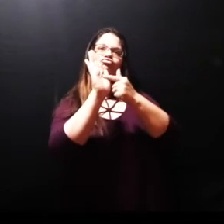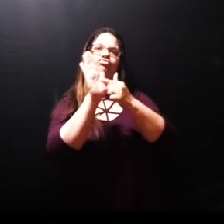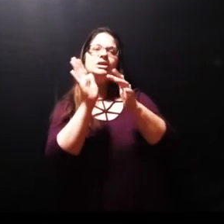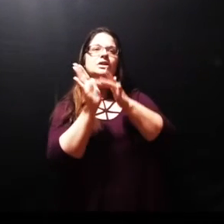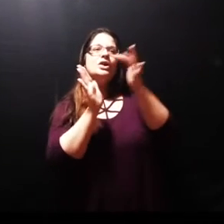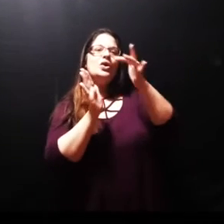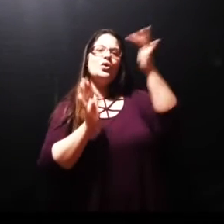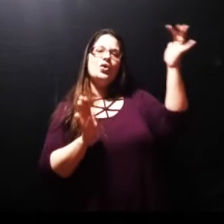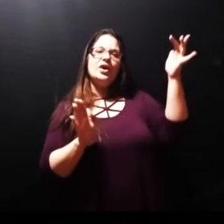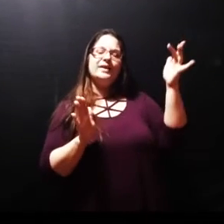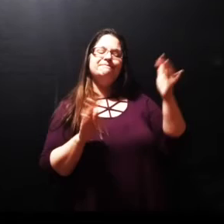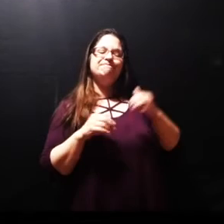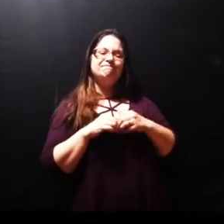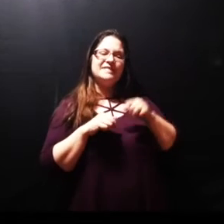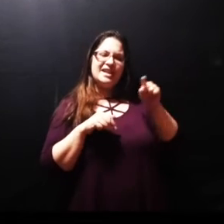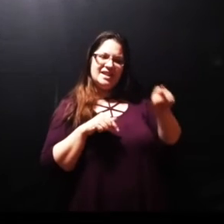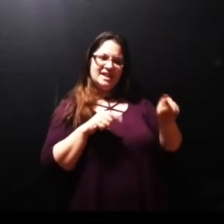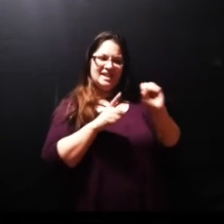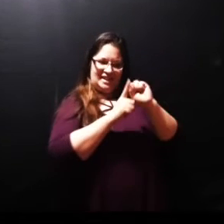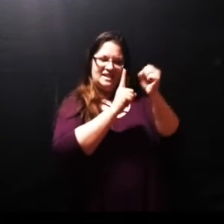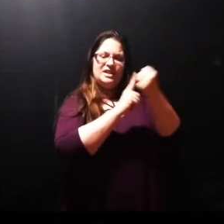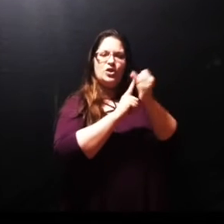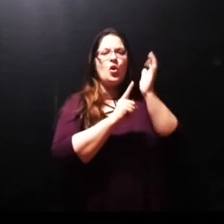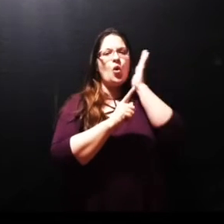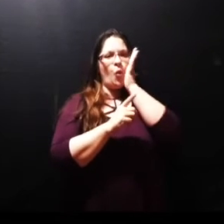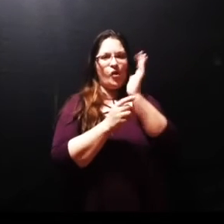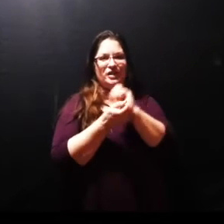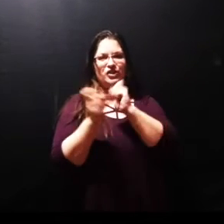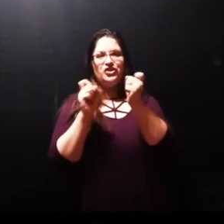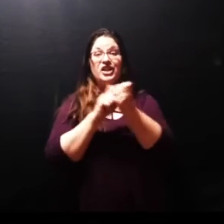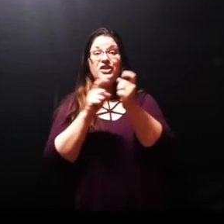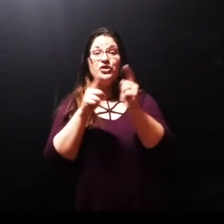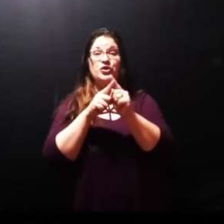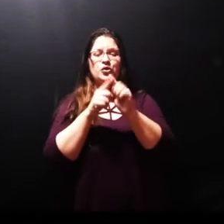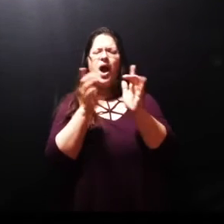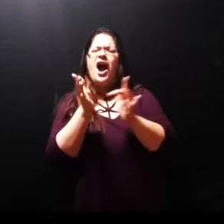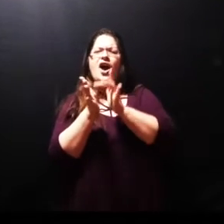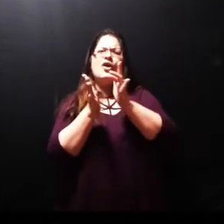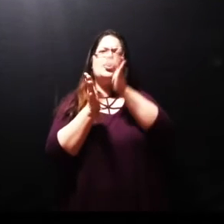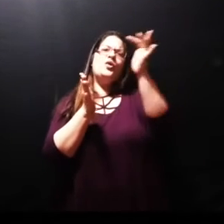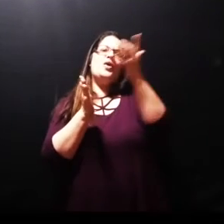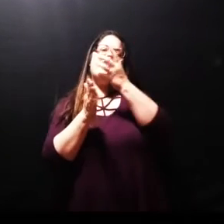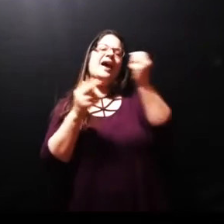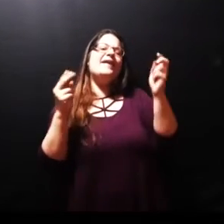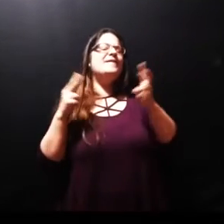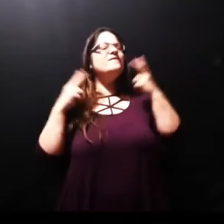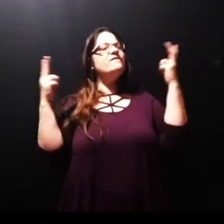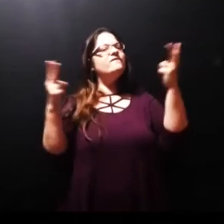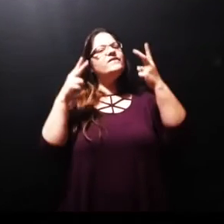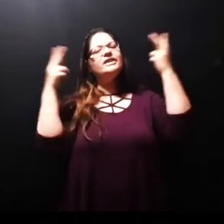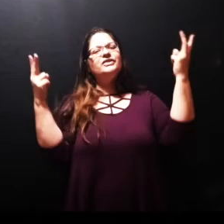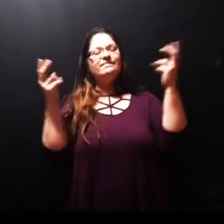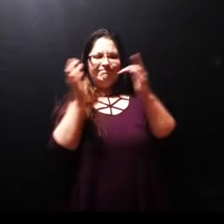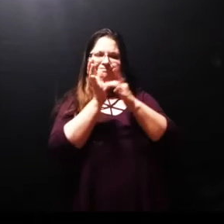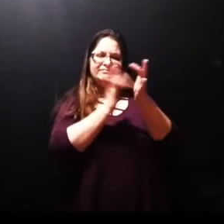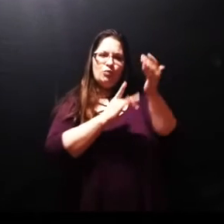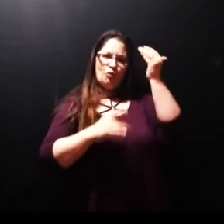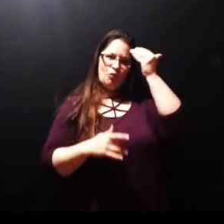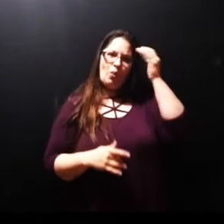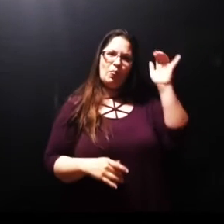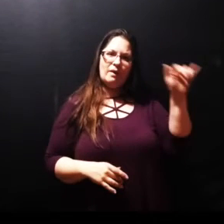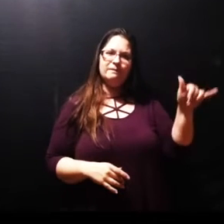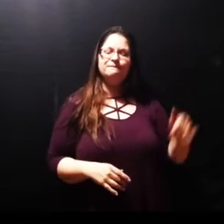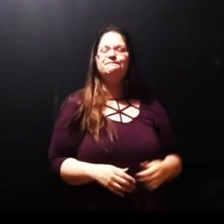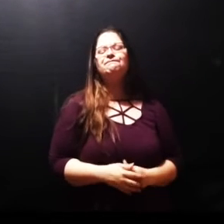it's going to result in joy it's going to result in victory and Jesus knows it's coming Jesus knows it